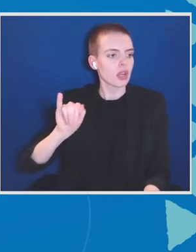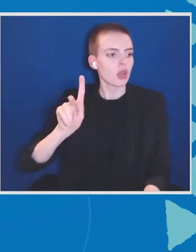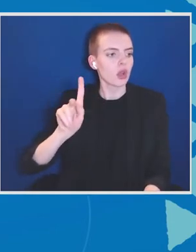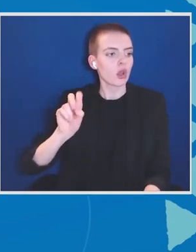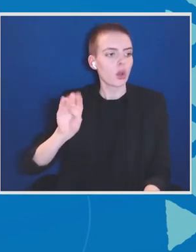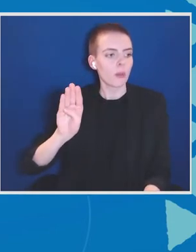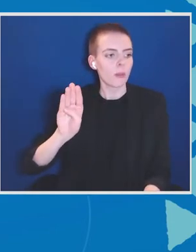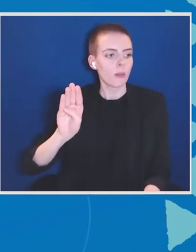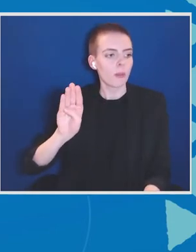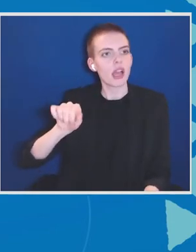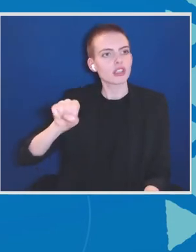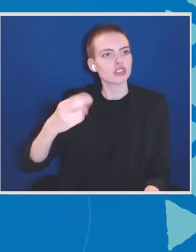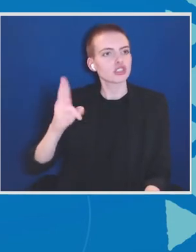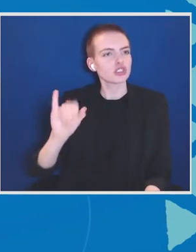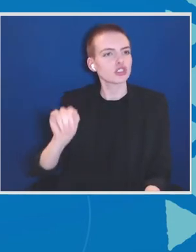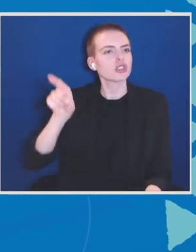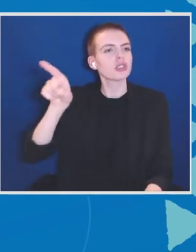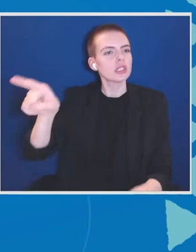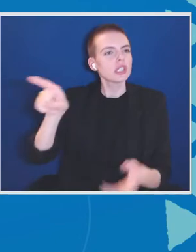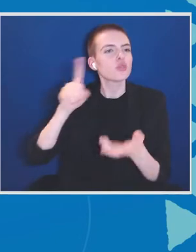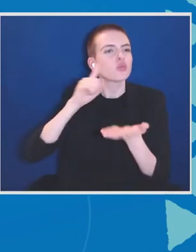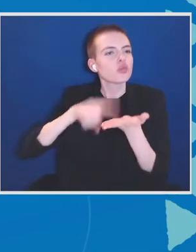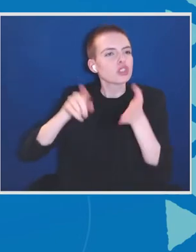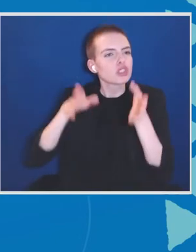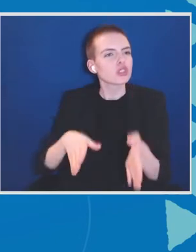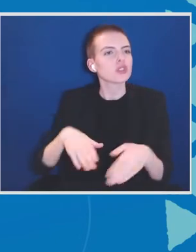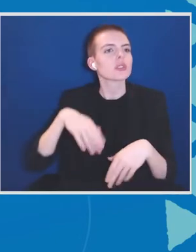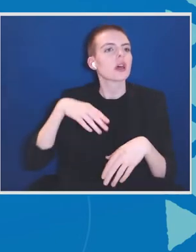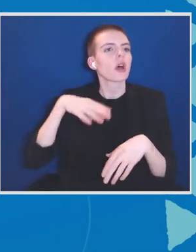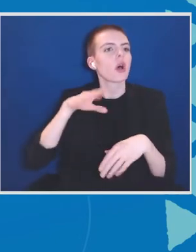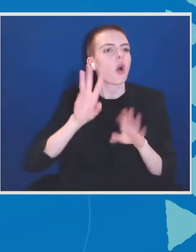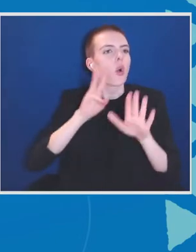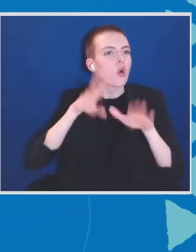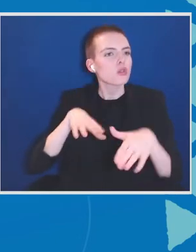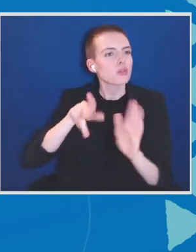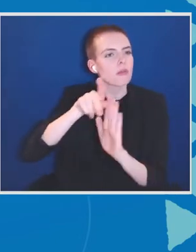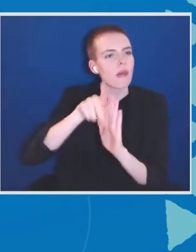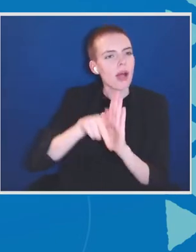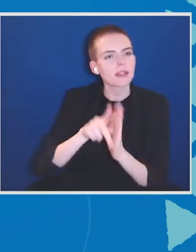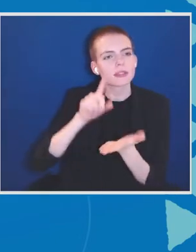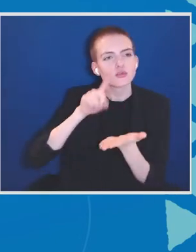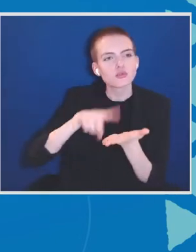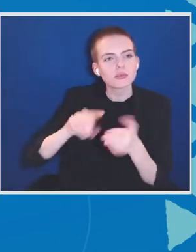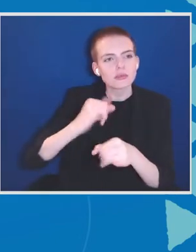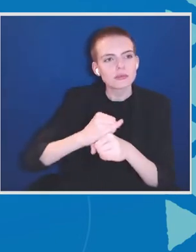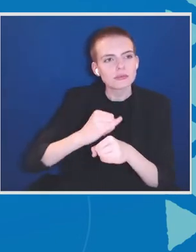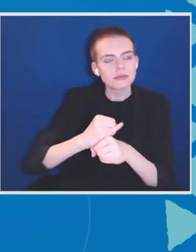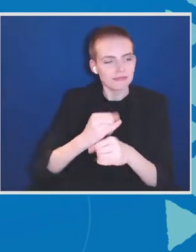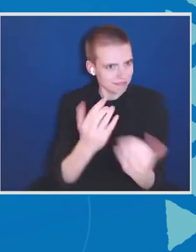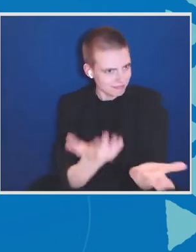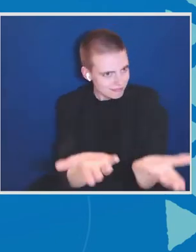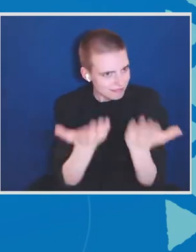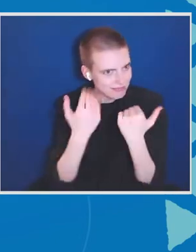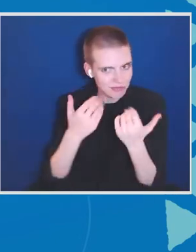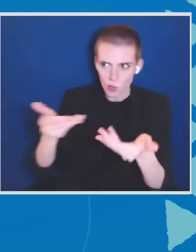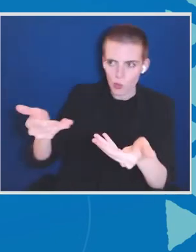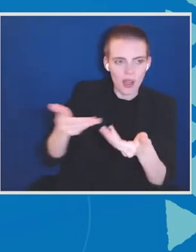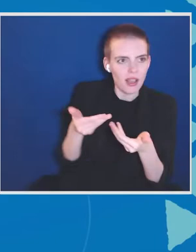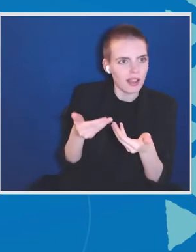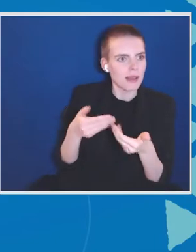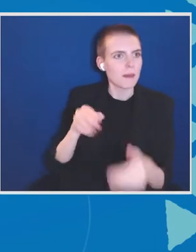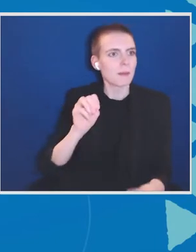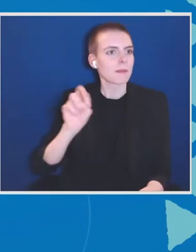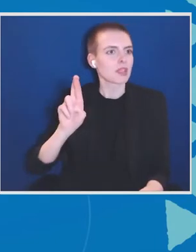Policy Research Institute. So please, welcome, join me in welcoming Mr. Kobayashi to the